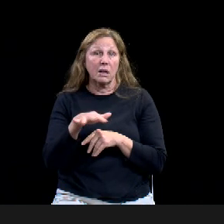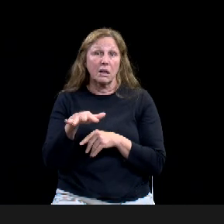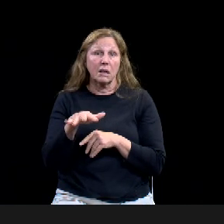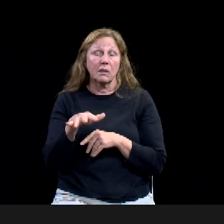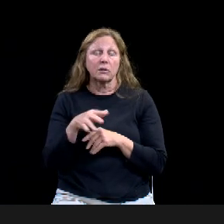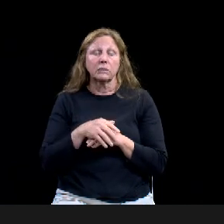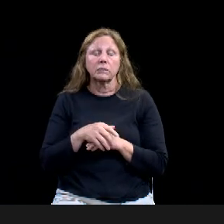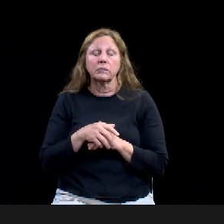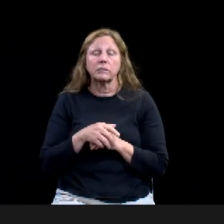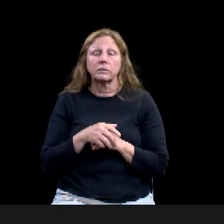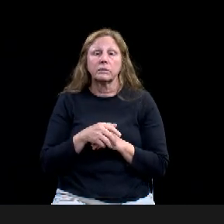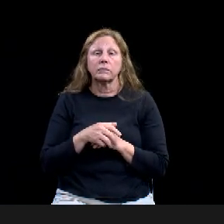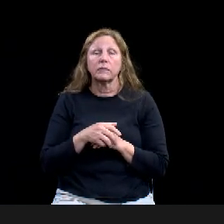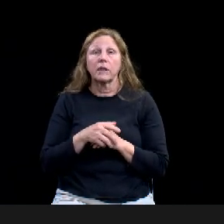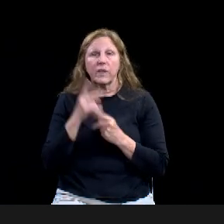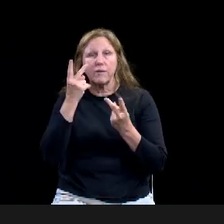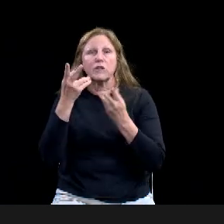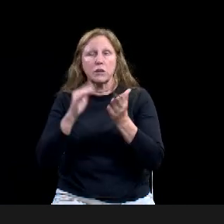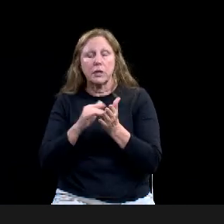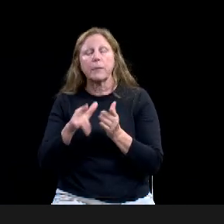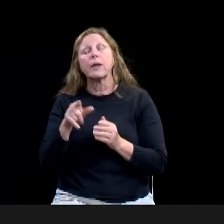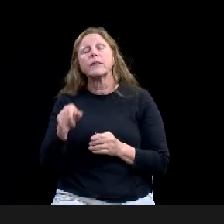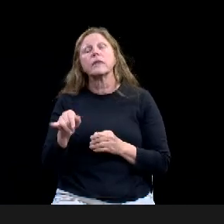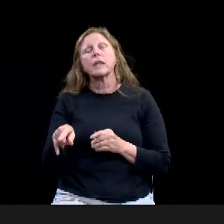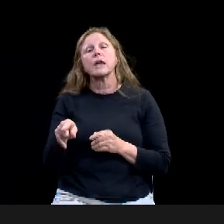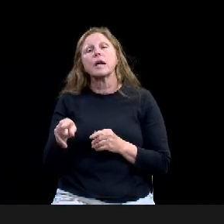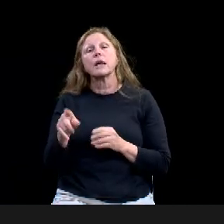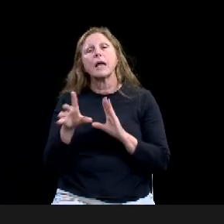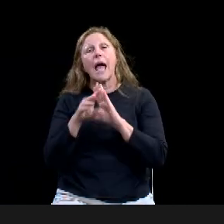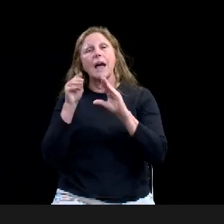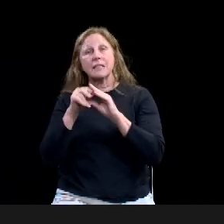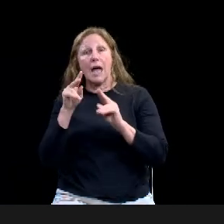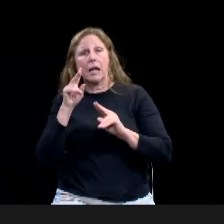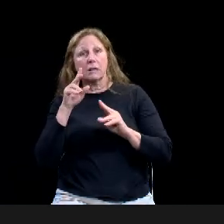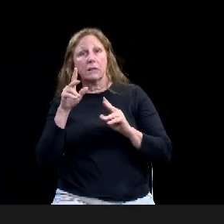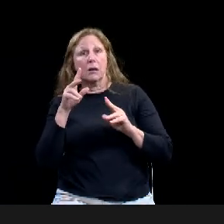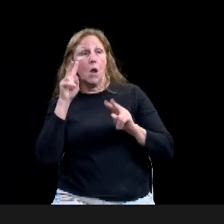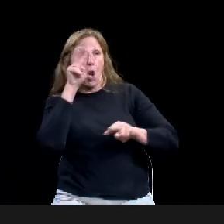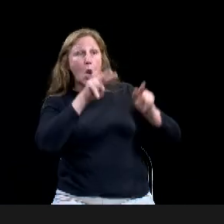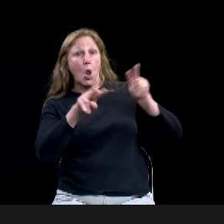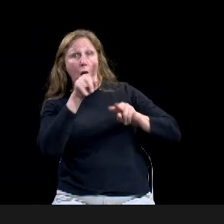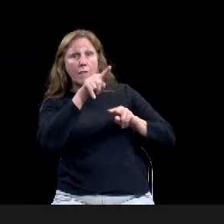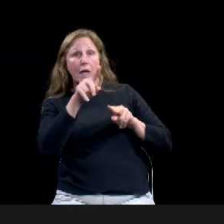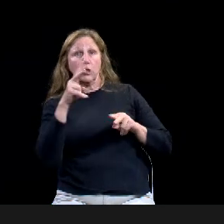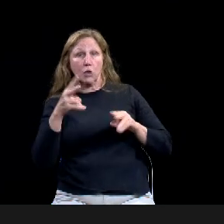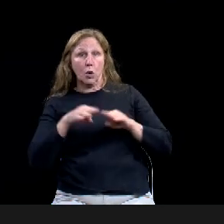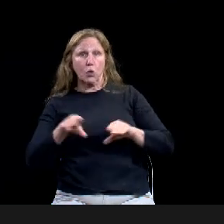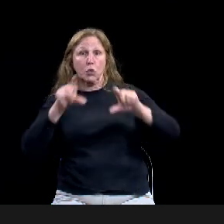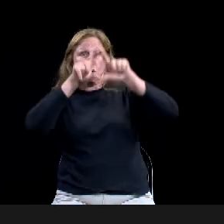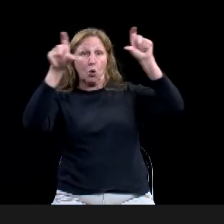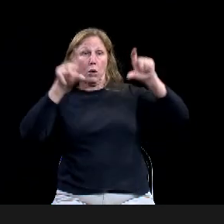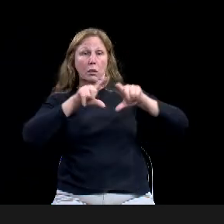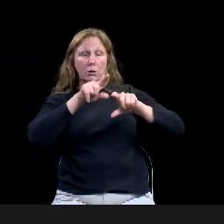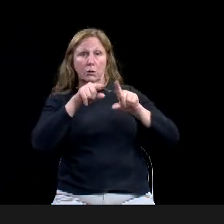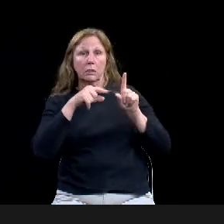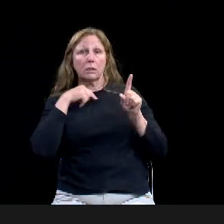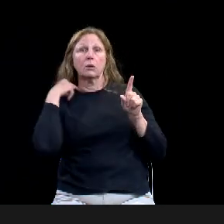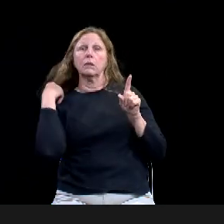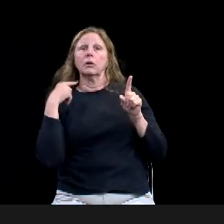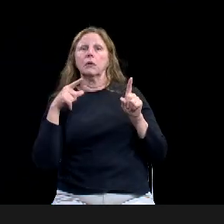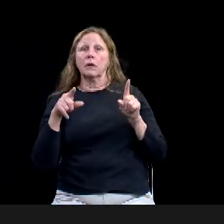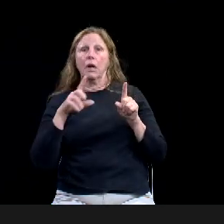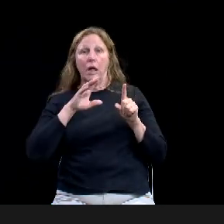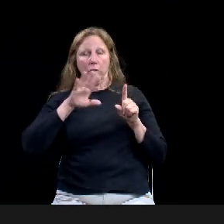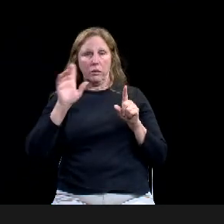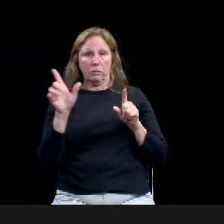space, uh, here on the far left, that would sit exactly where the hall of fame building now sits. The research